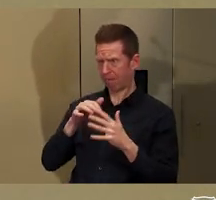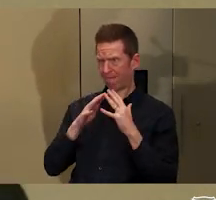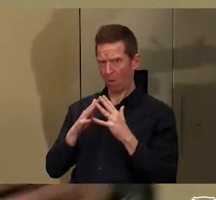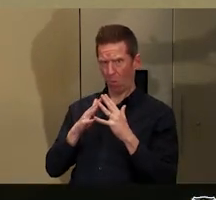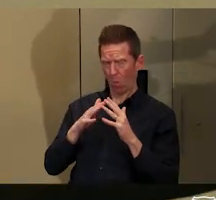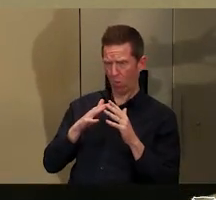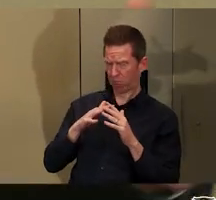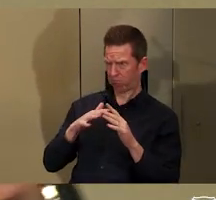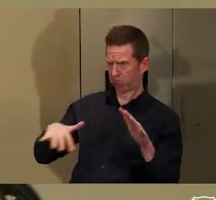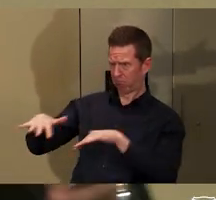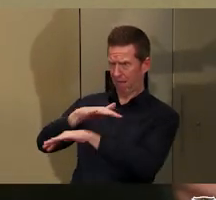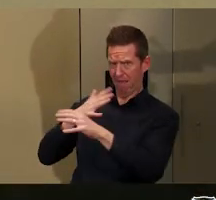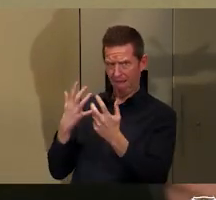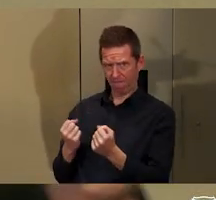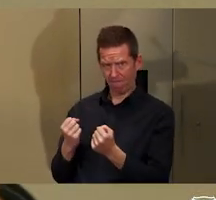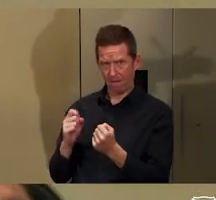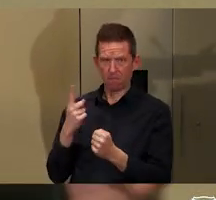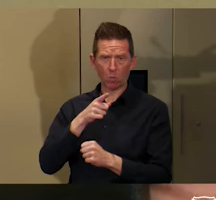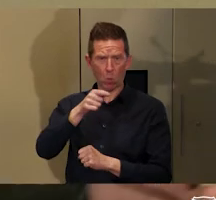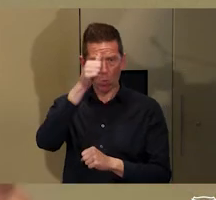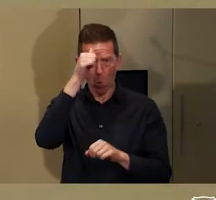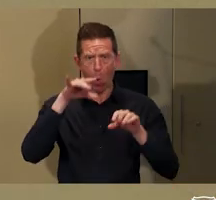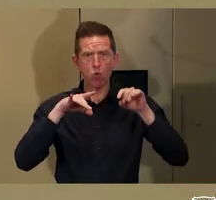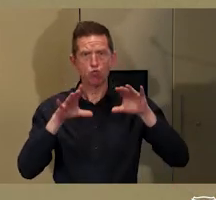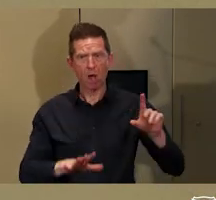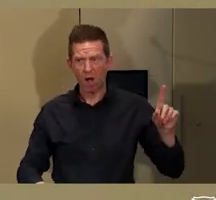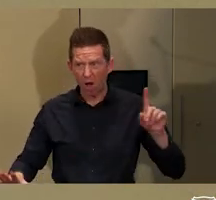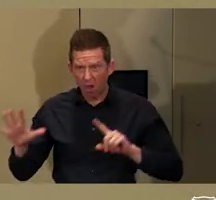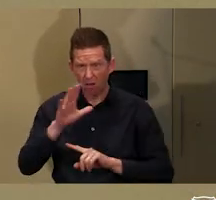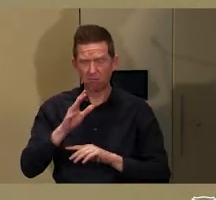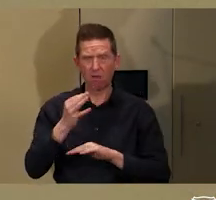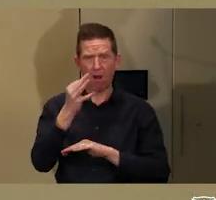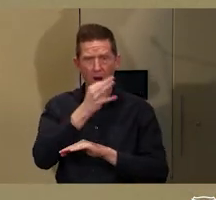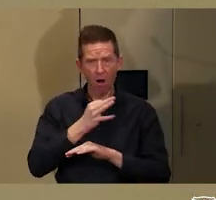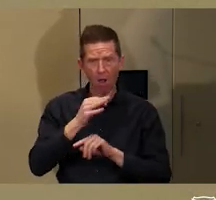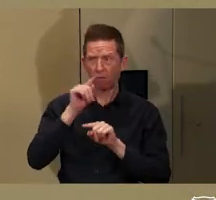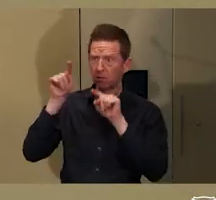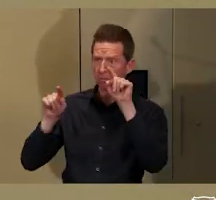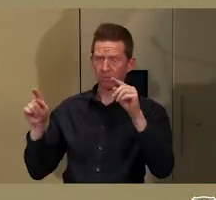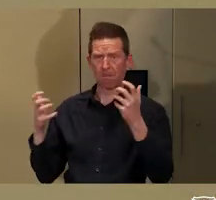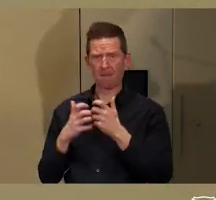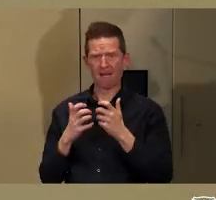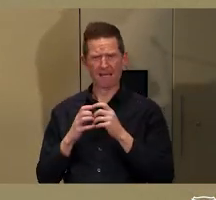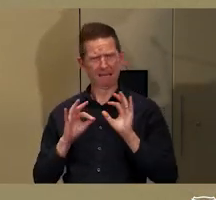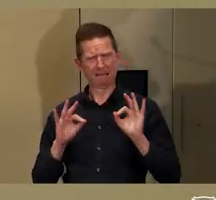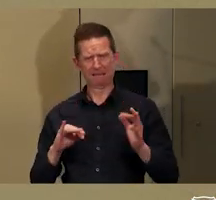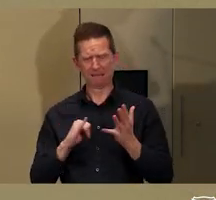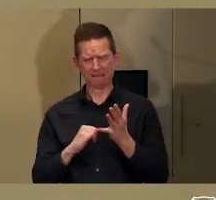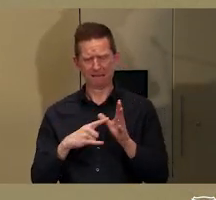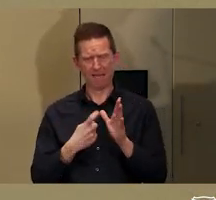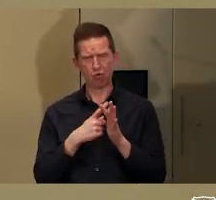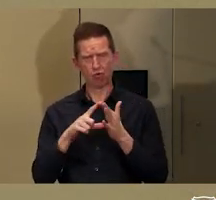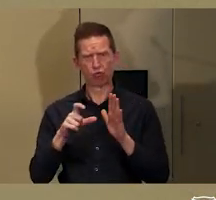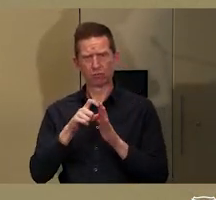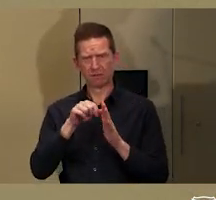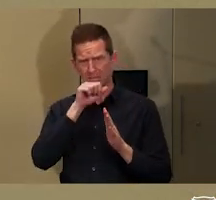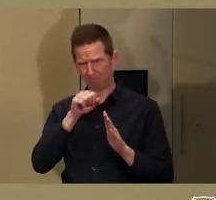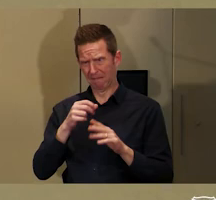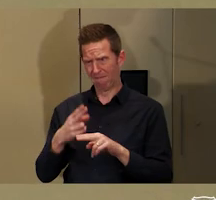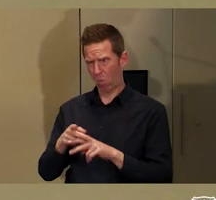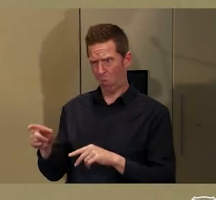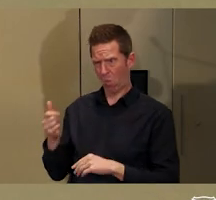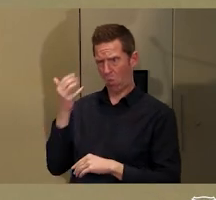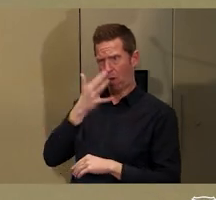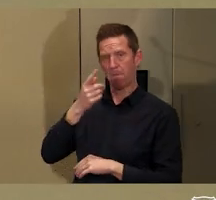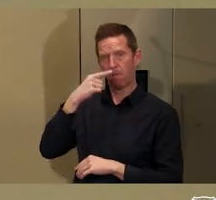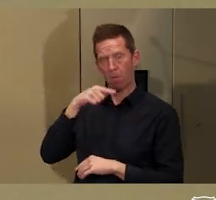right across this continent and its surrounding islands are sites that are sacred to people. And so